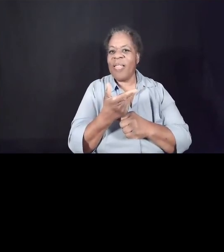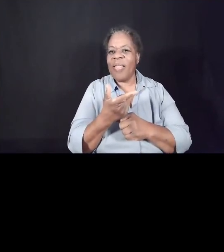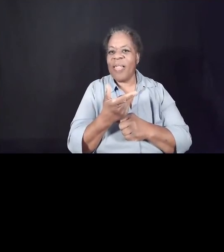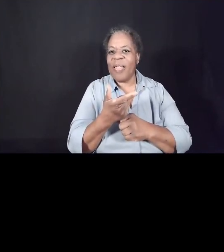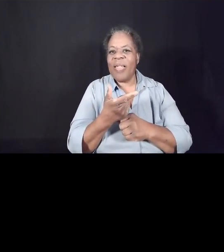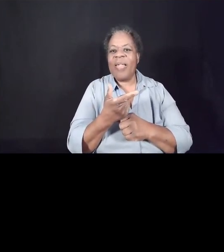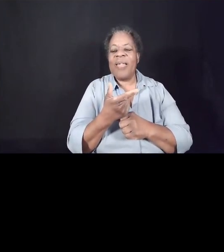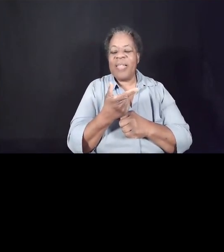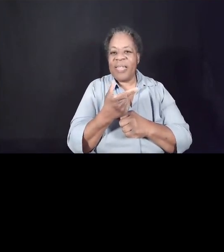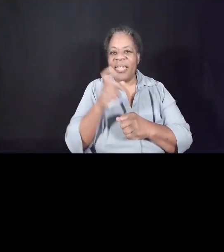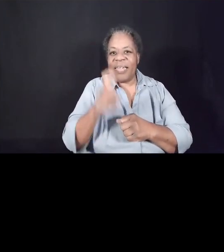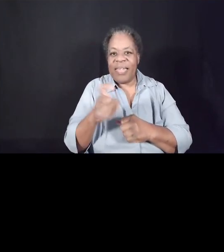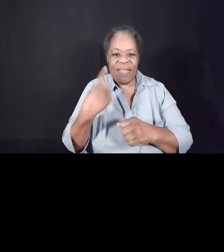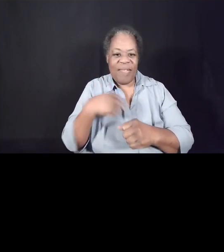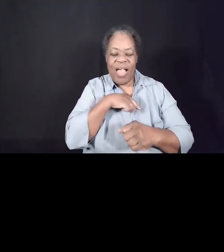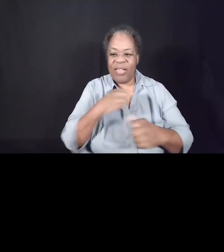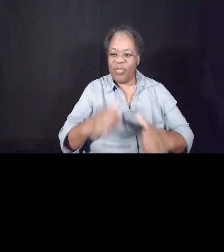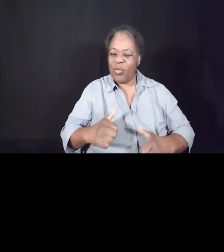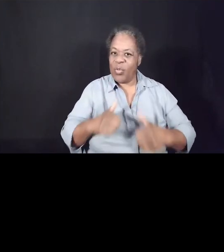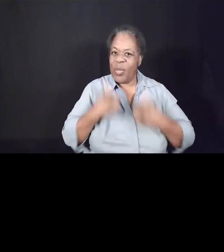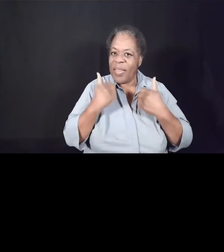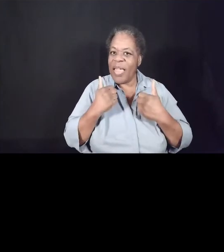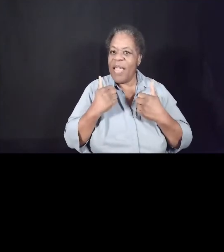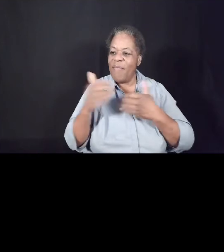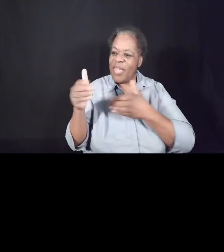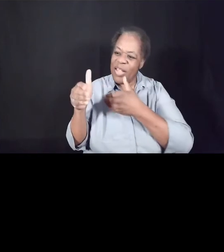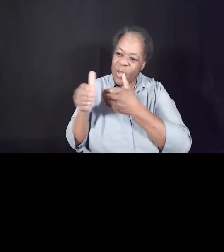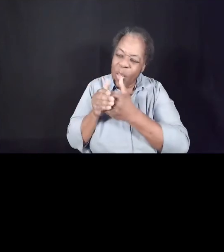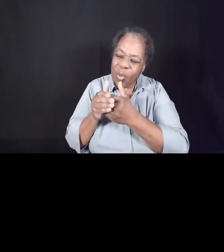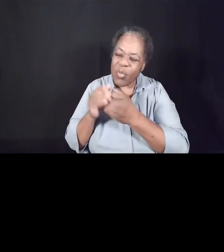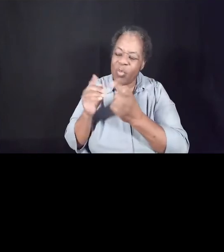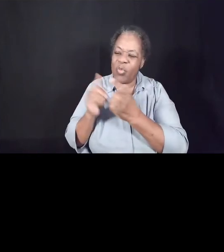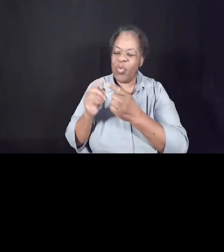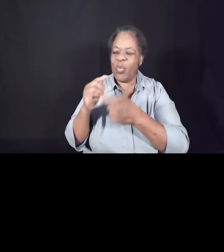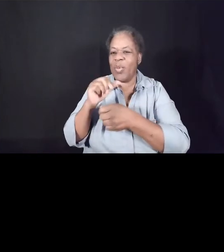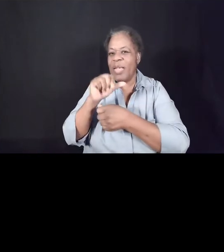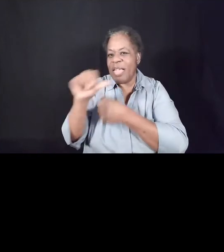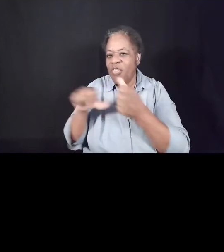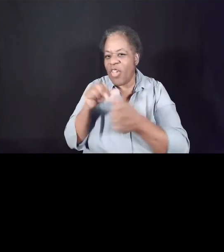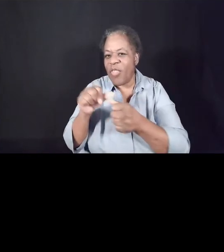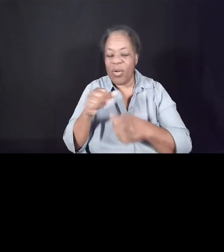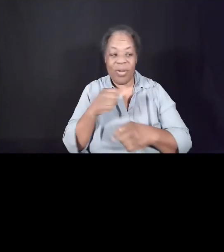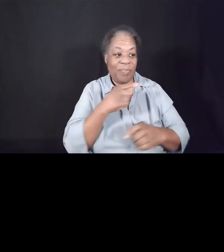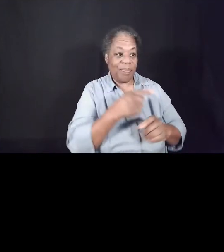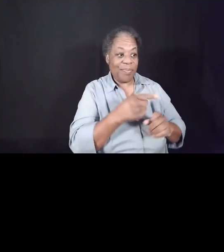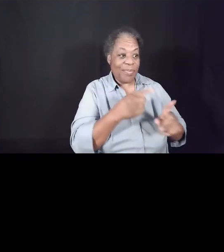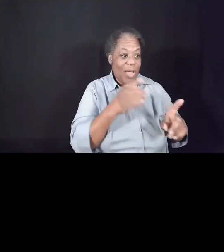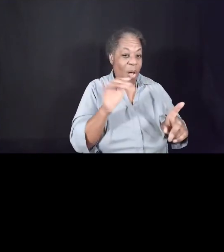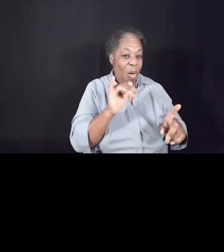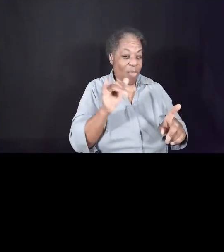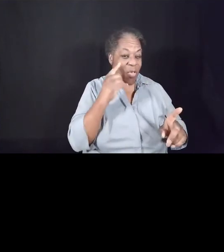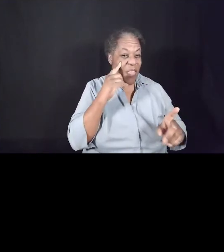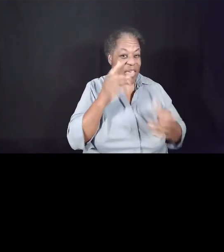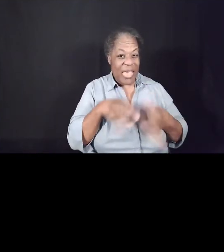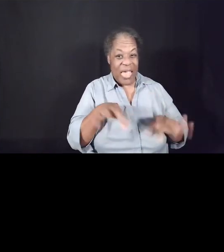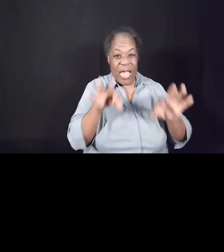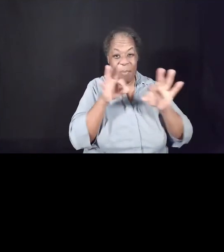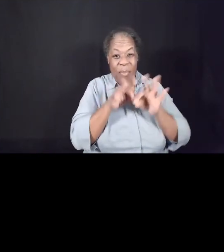living this out in close proximity. I also think it's important for us to have safe spaces,